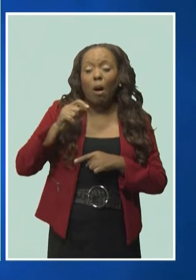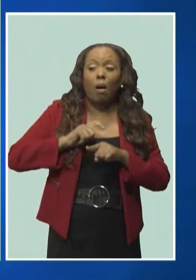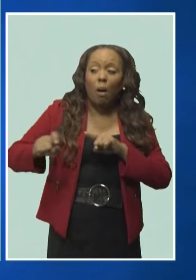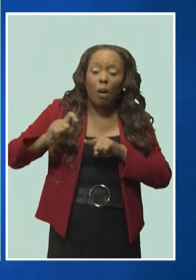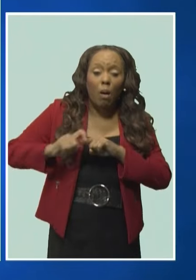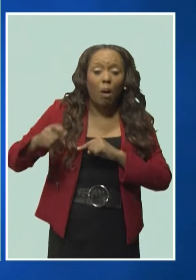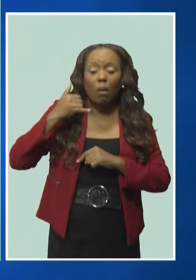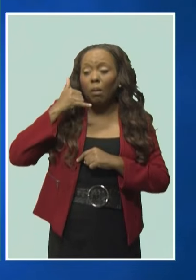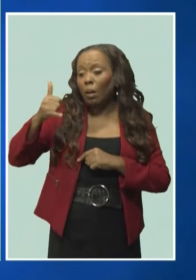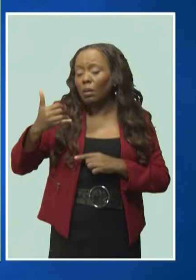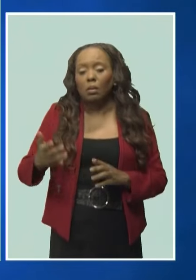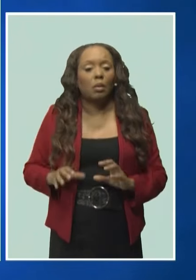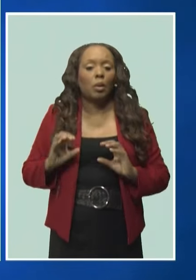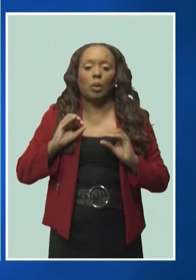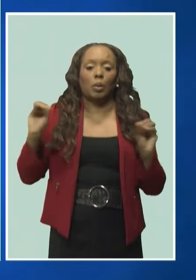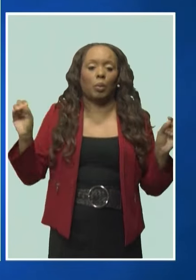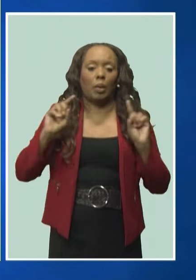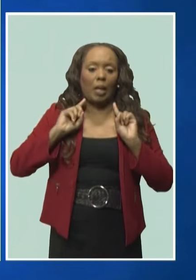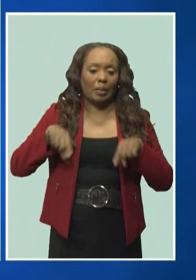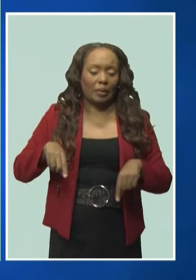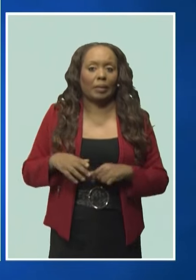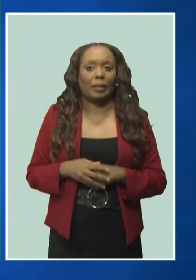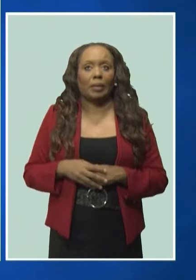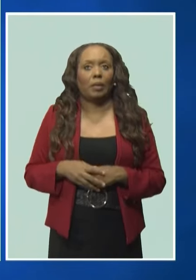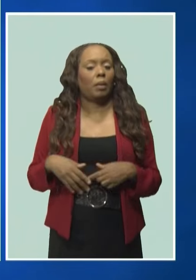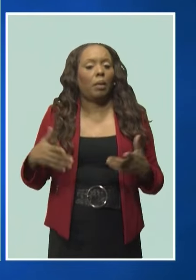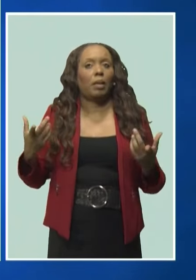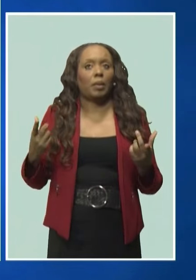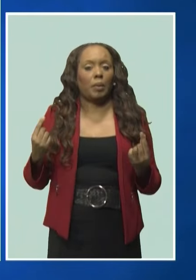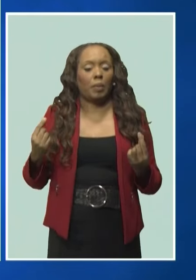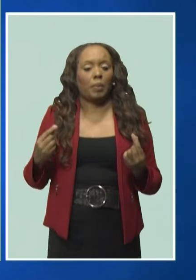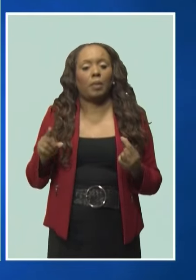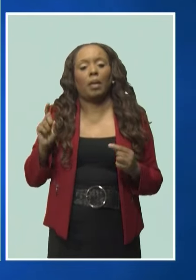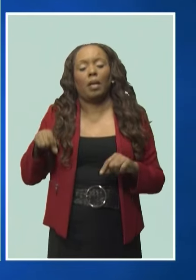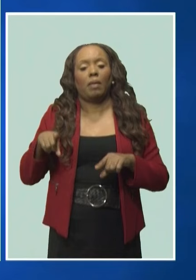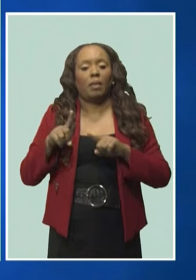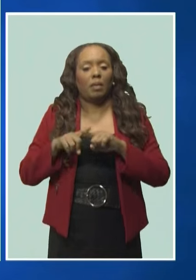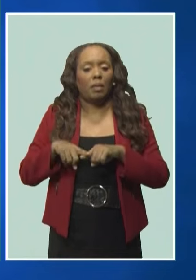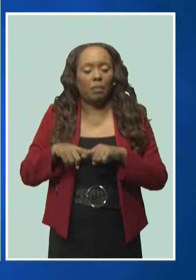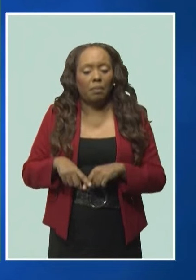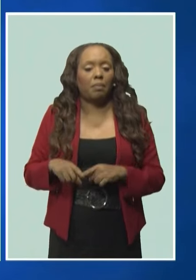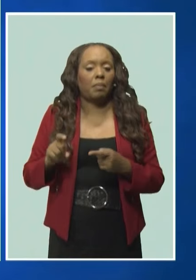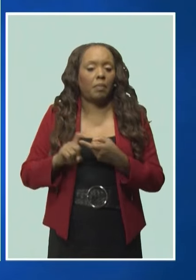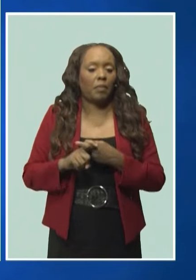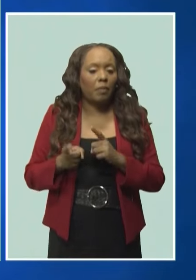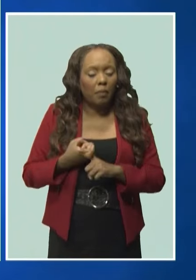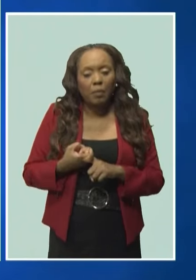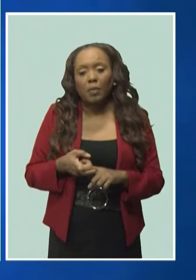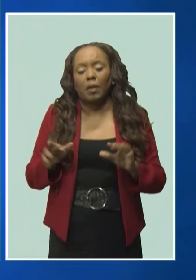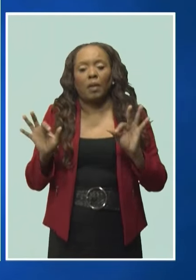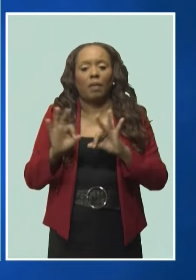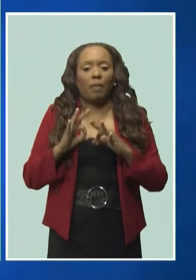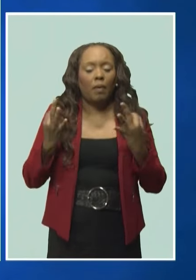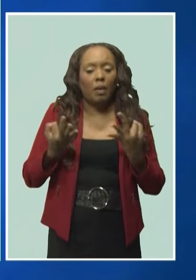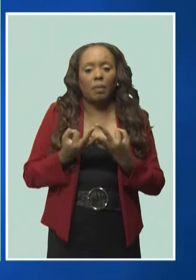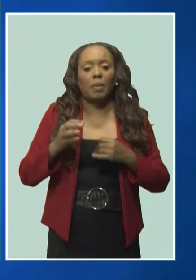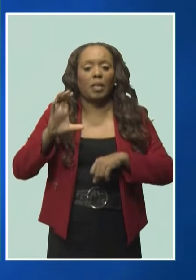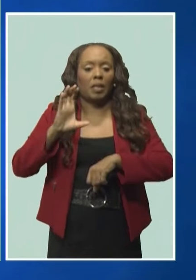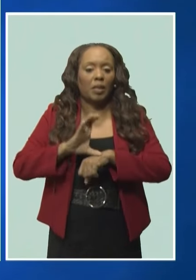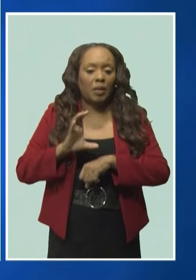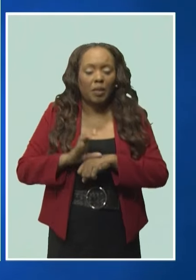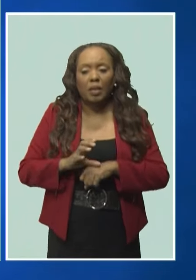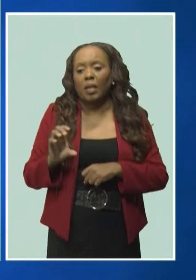unanswered. In the meantime, Ms. Smith is left to depend on the generosity of friends, family, churches, and